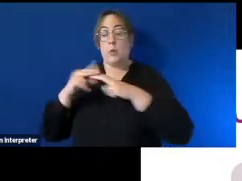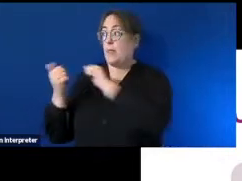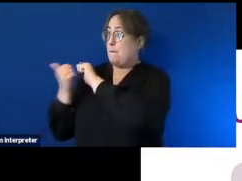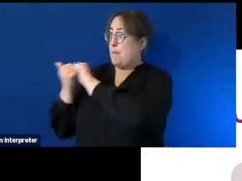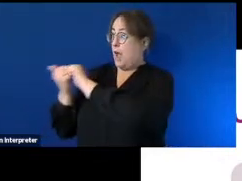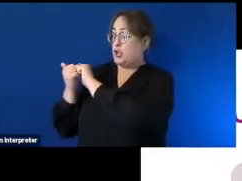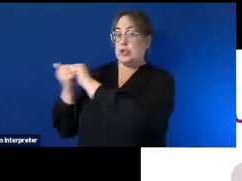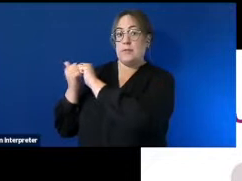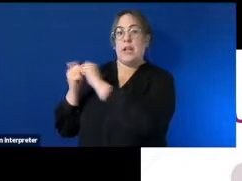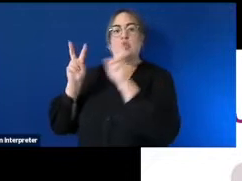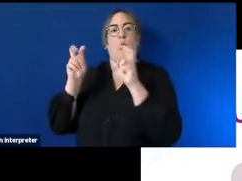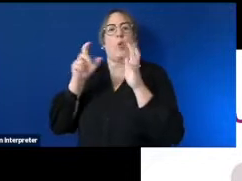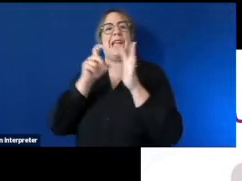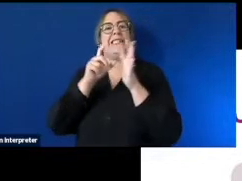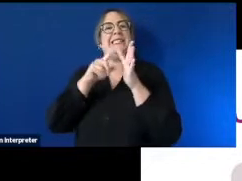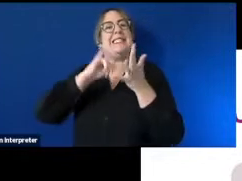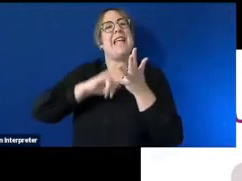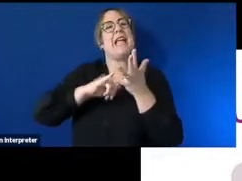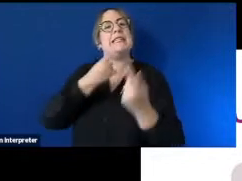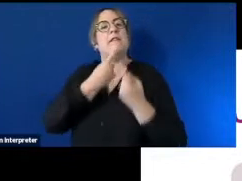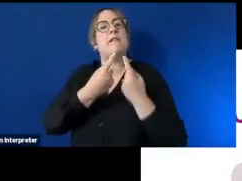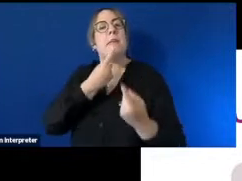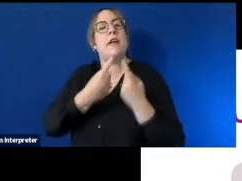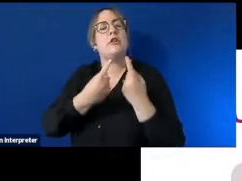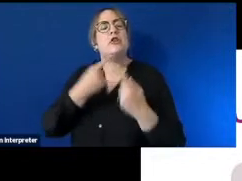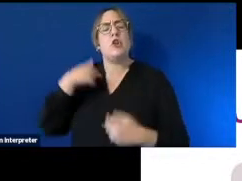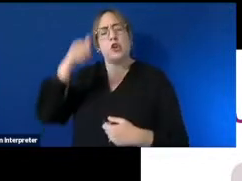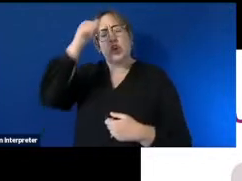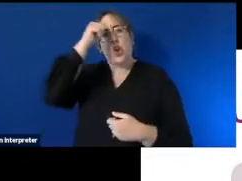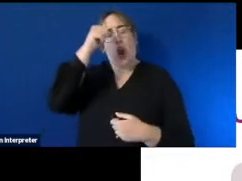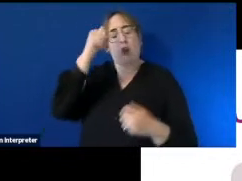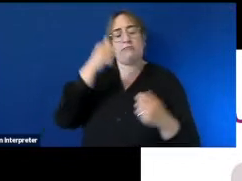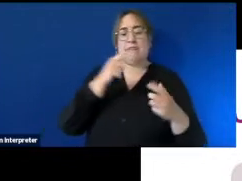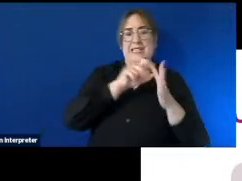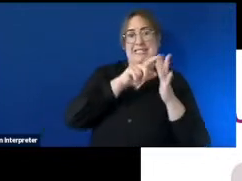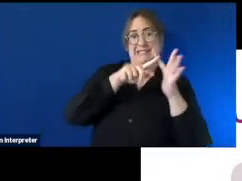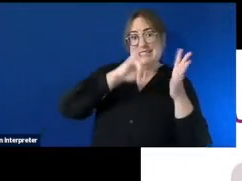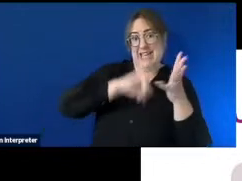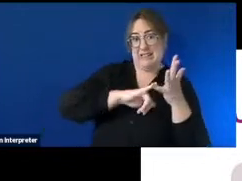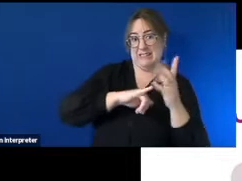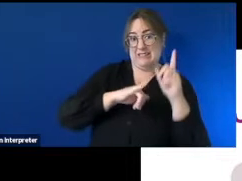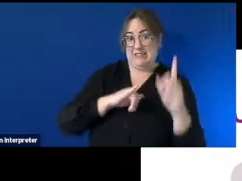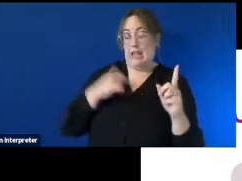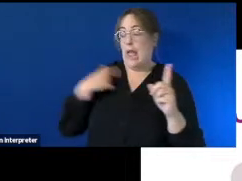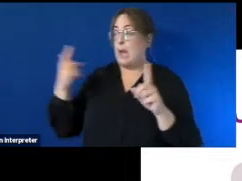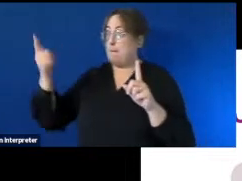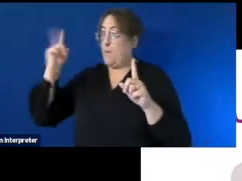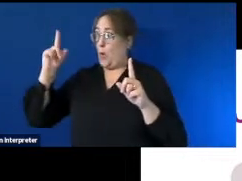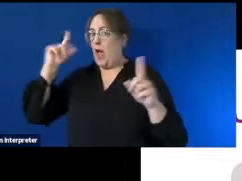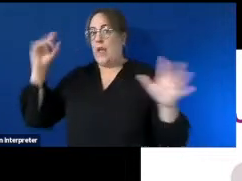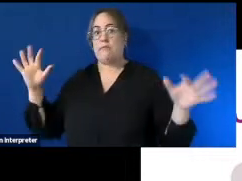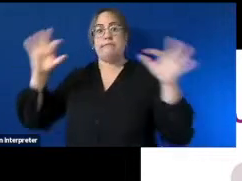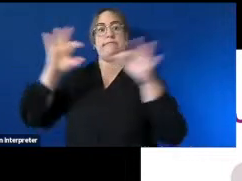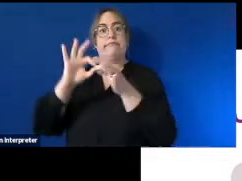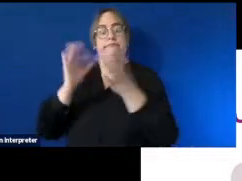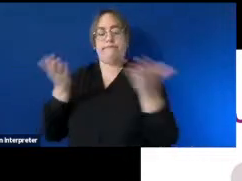information session and that's the opportunity for the employers and the des to connect and build a relationship with each other get a good understanding of of of their